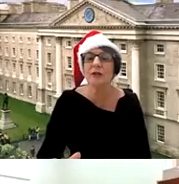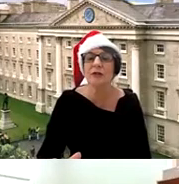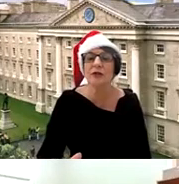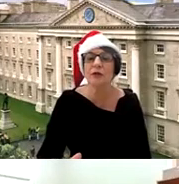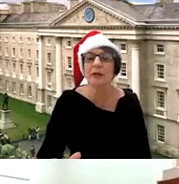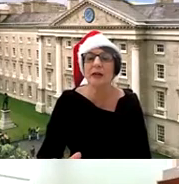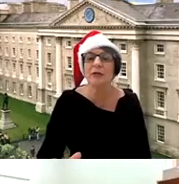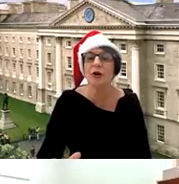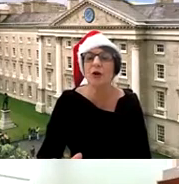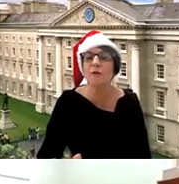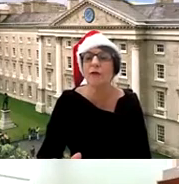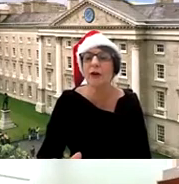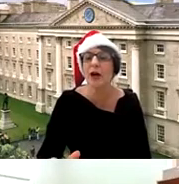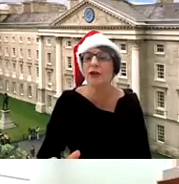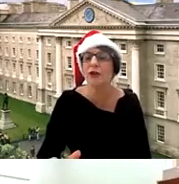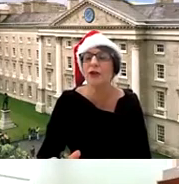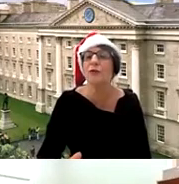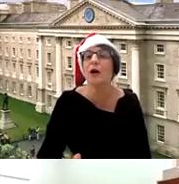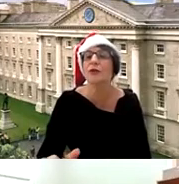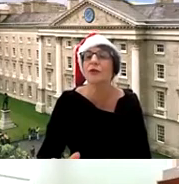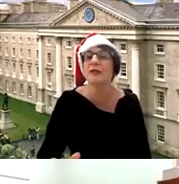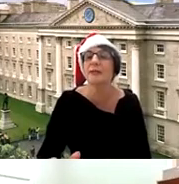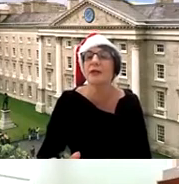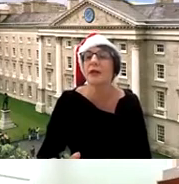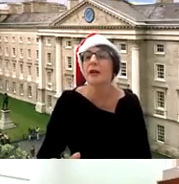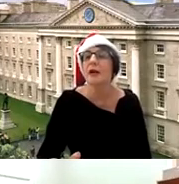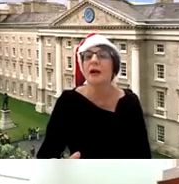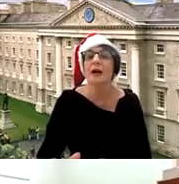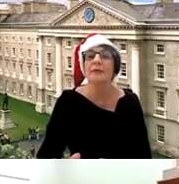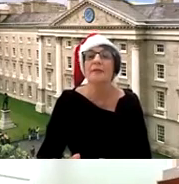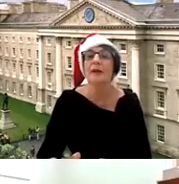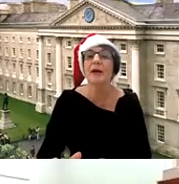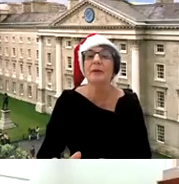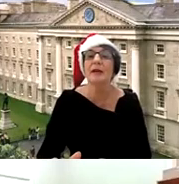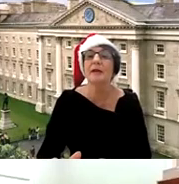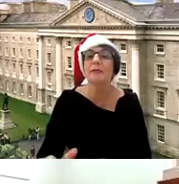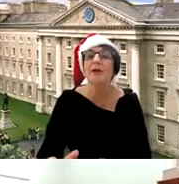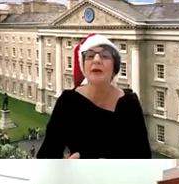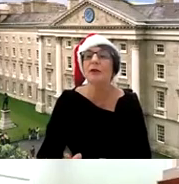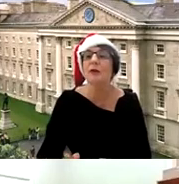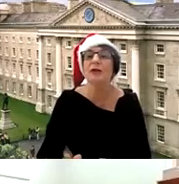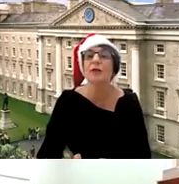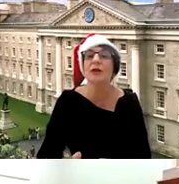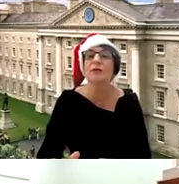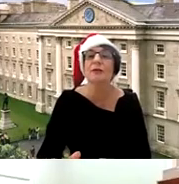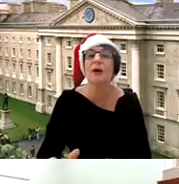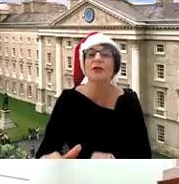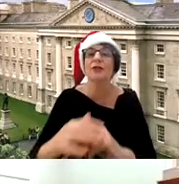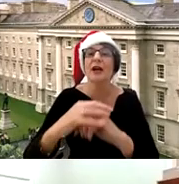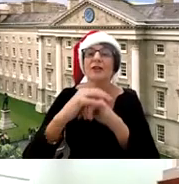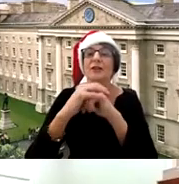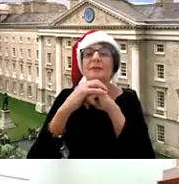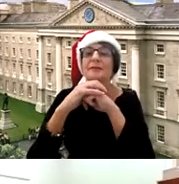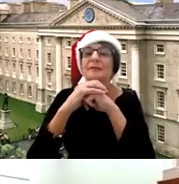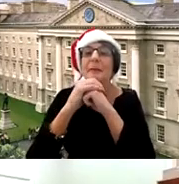services will be allowed to go home for a night or two at christmas um maybe mary you might want to respond